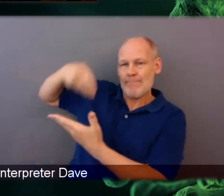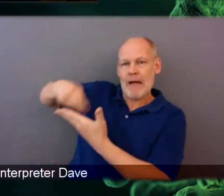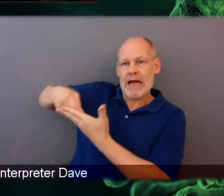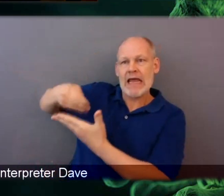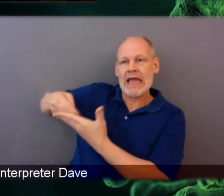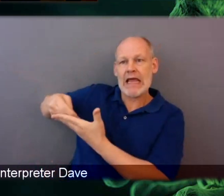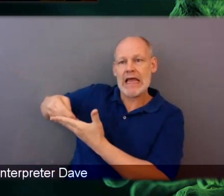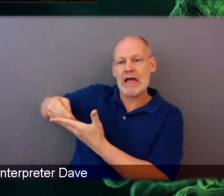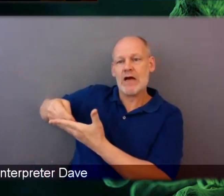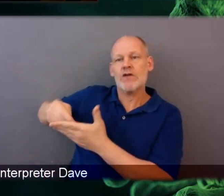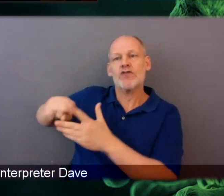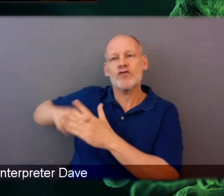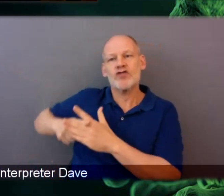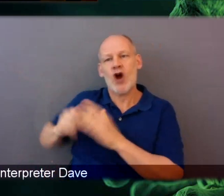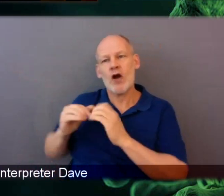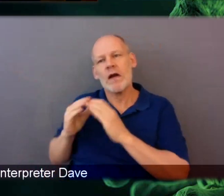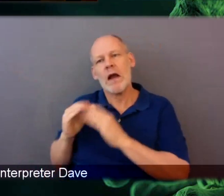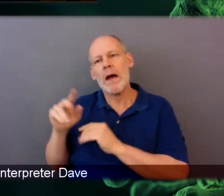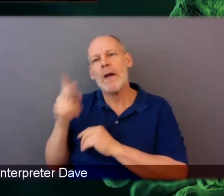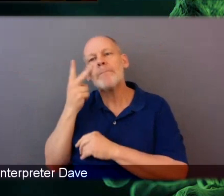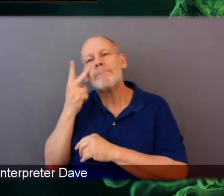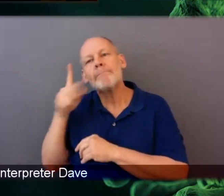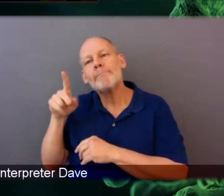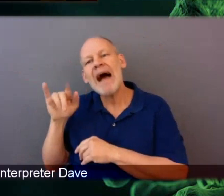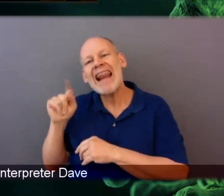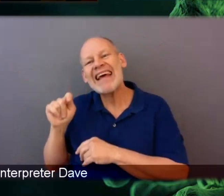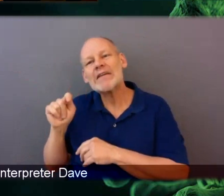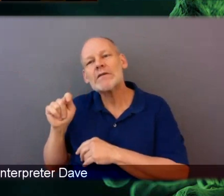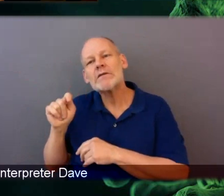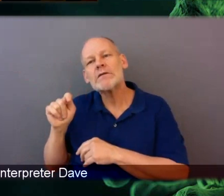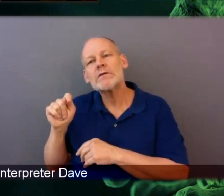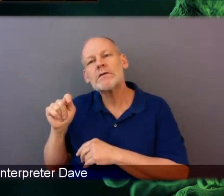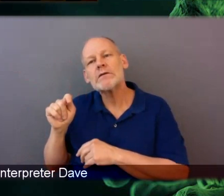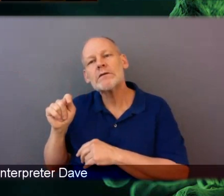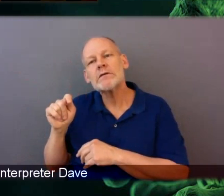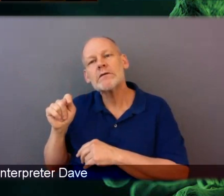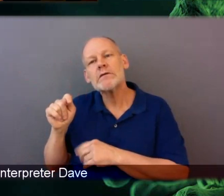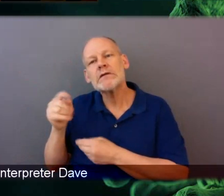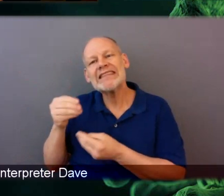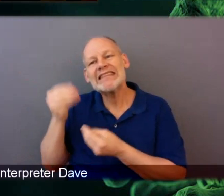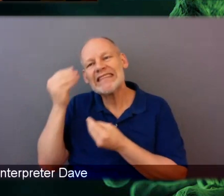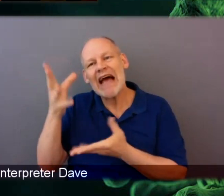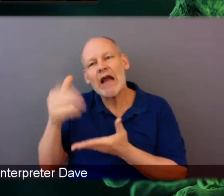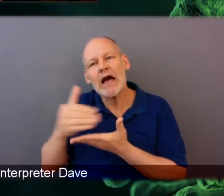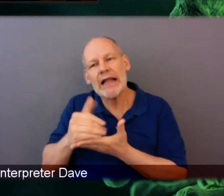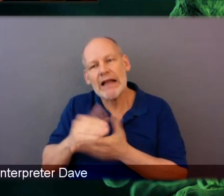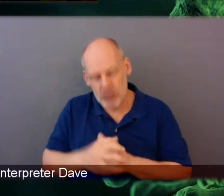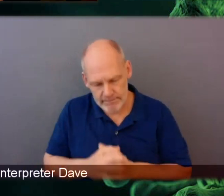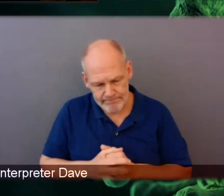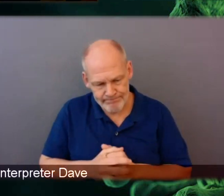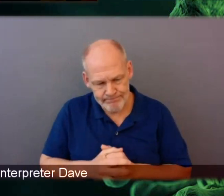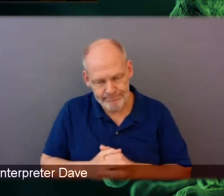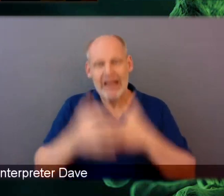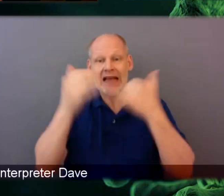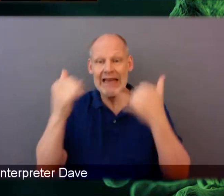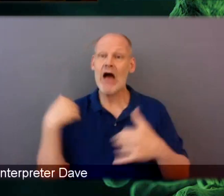allowed us to be competitive for NCI funding. So with this newly funded NCI program, we are also